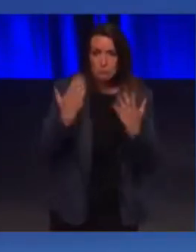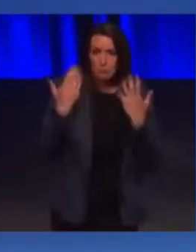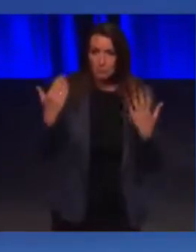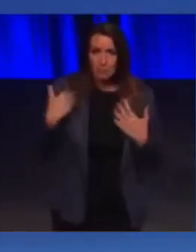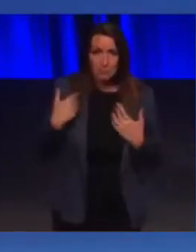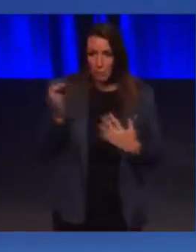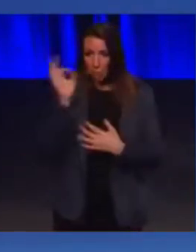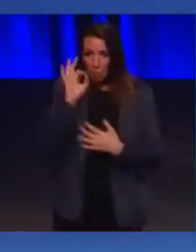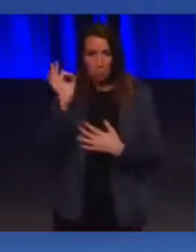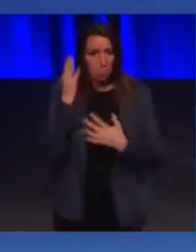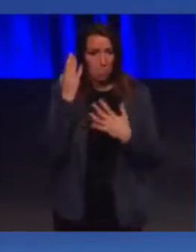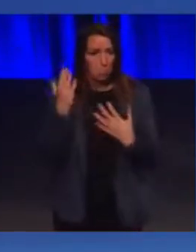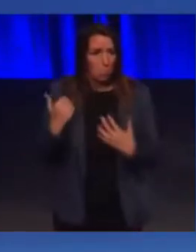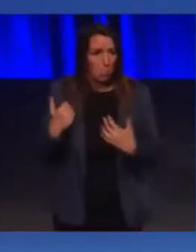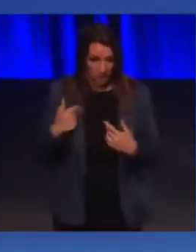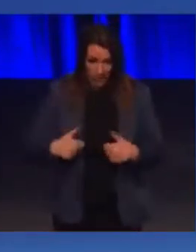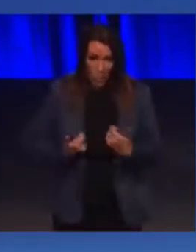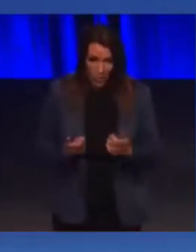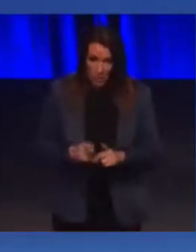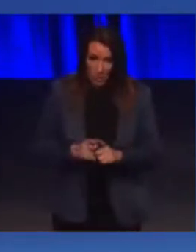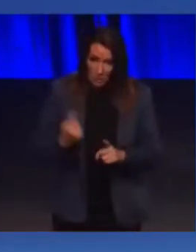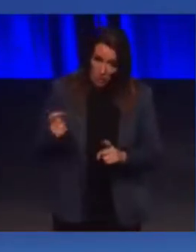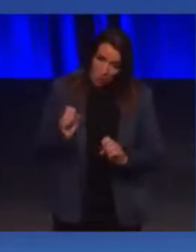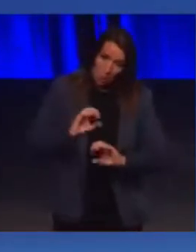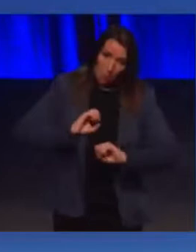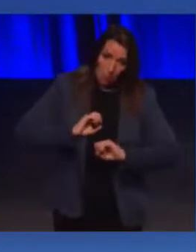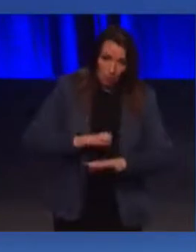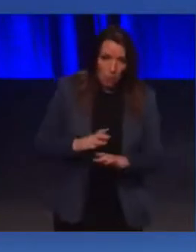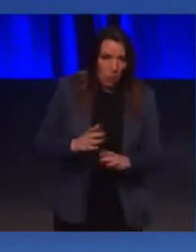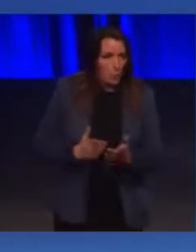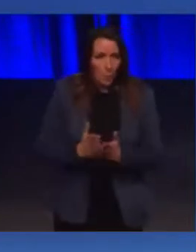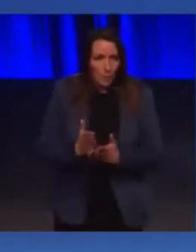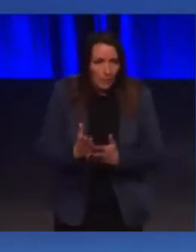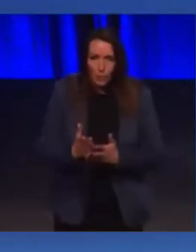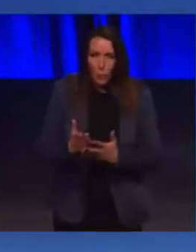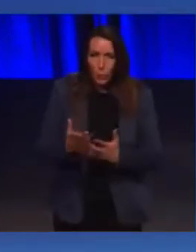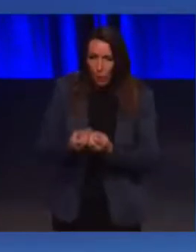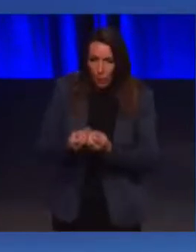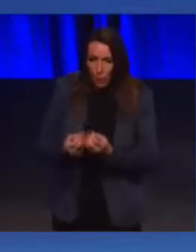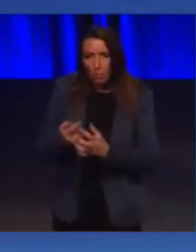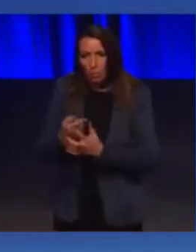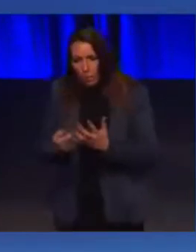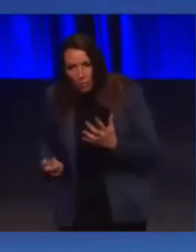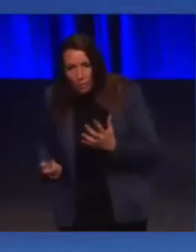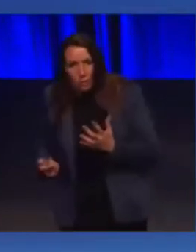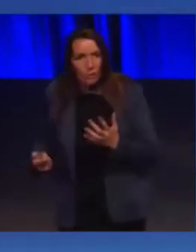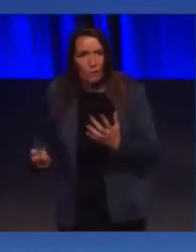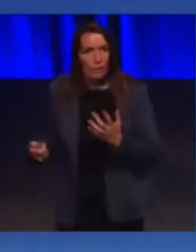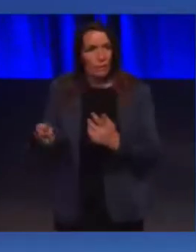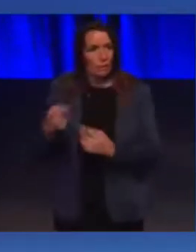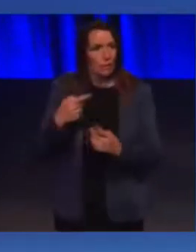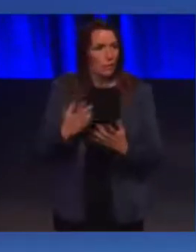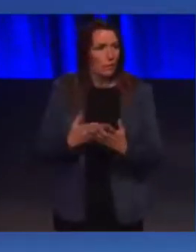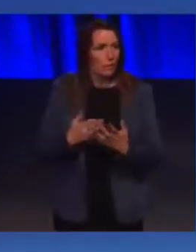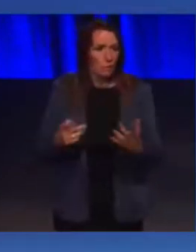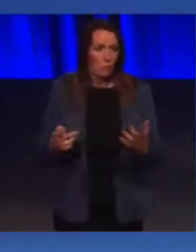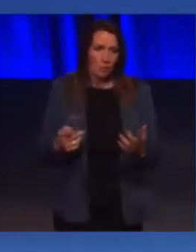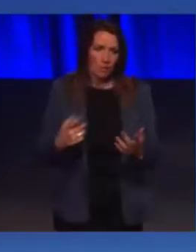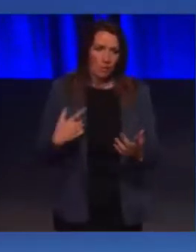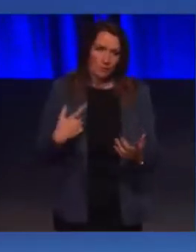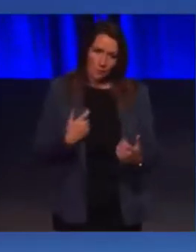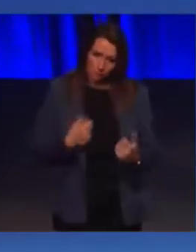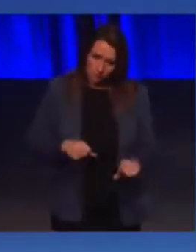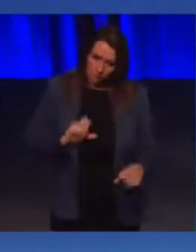morning from the internal session as well. We don't have that lived experience. But actually, it doesn't take much to involve